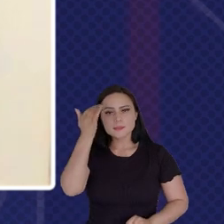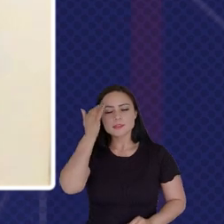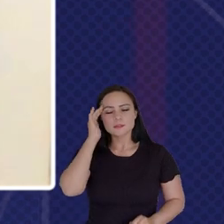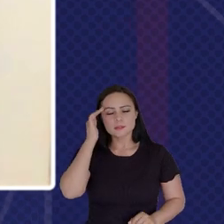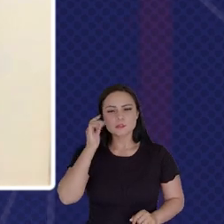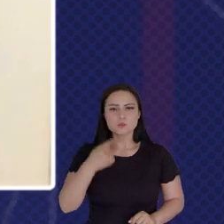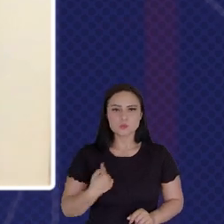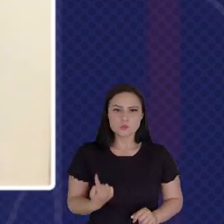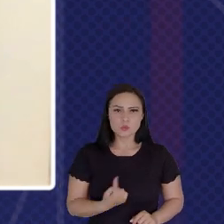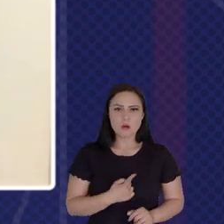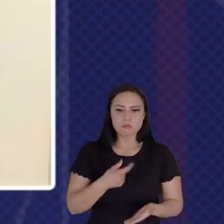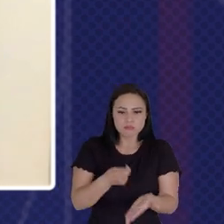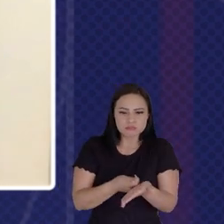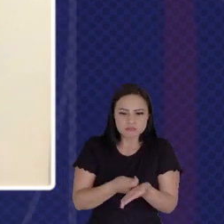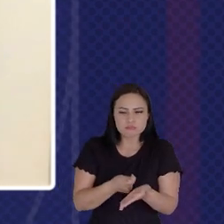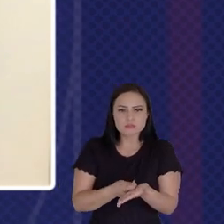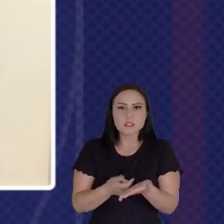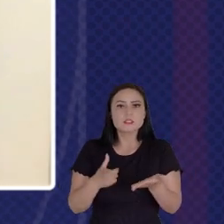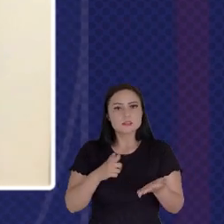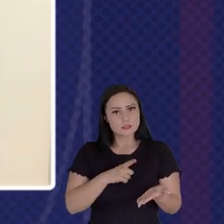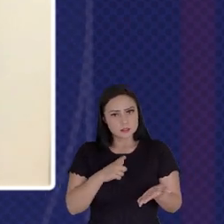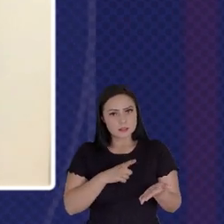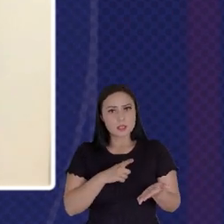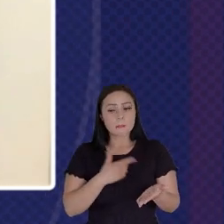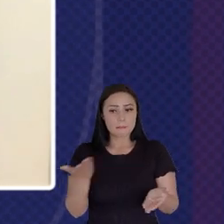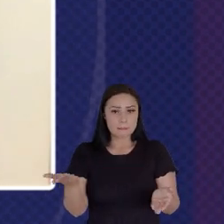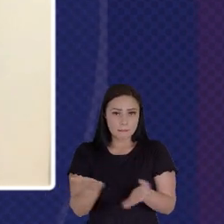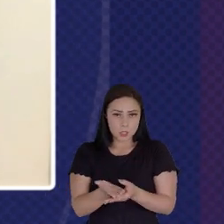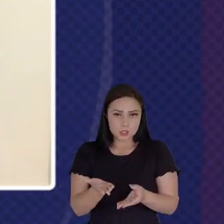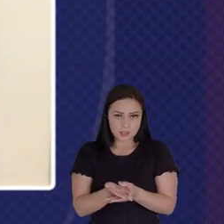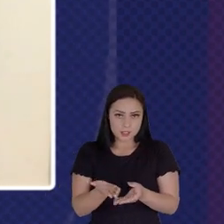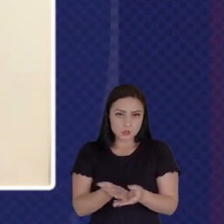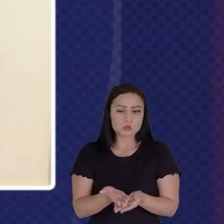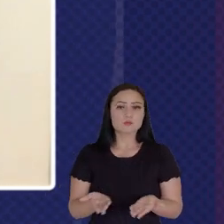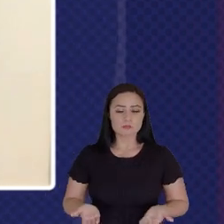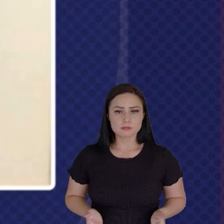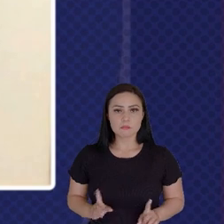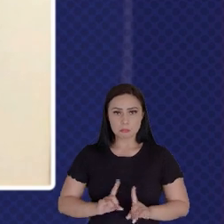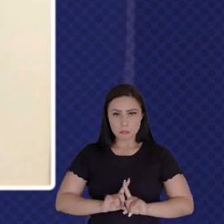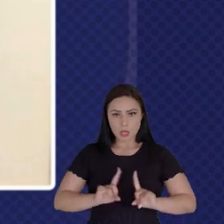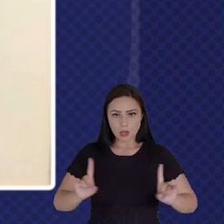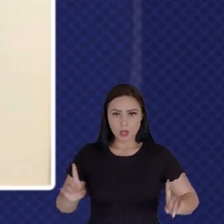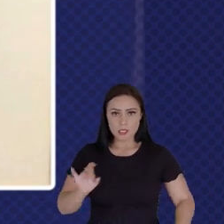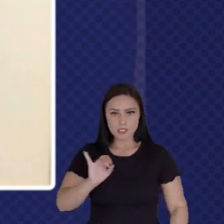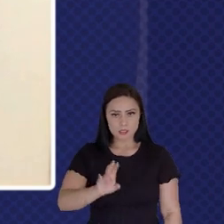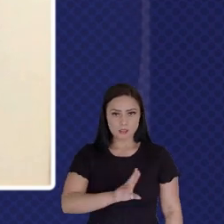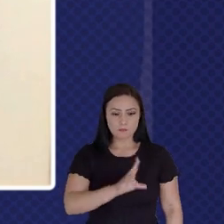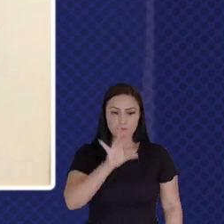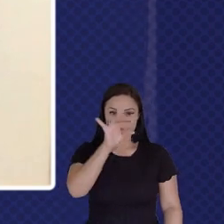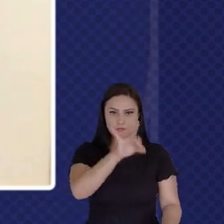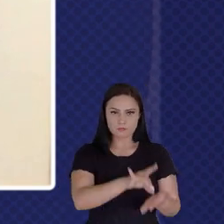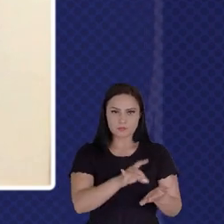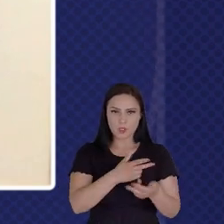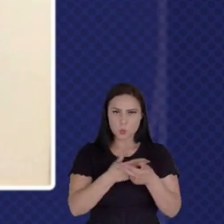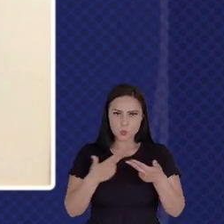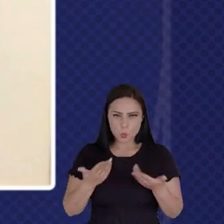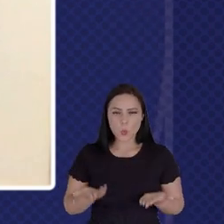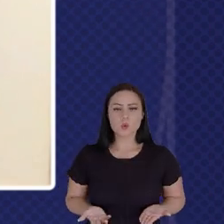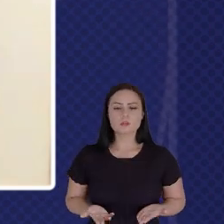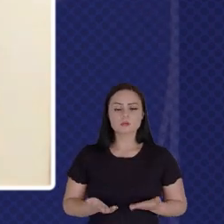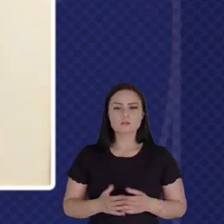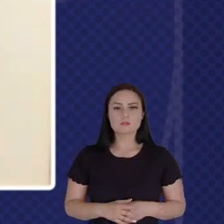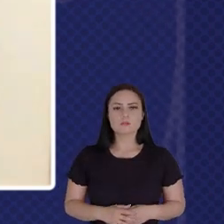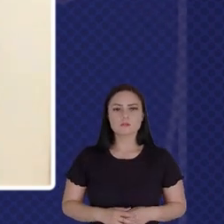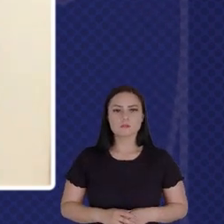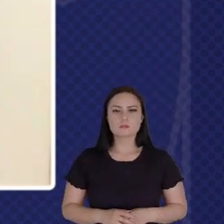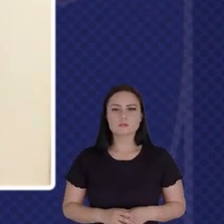That Exist But If We're Going To Be Agile Some Of These Things The Way And The Nature In Which The Public